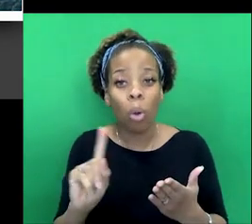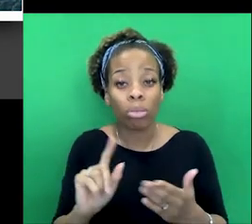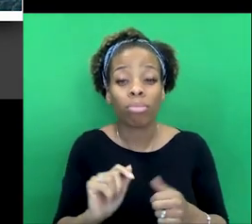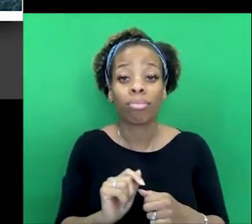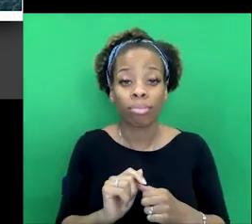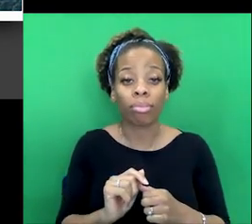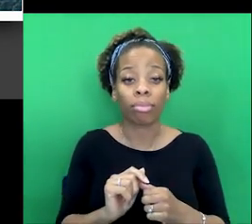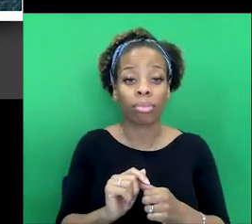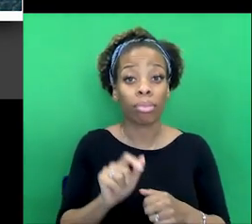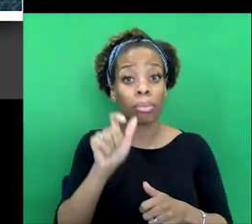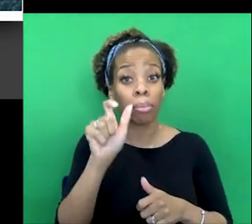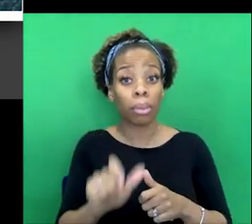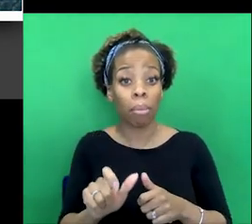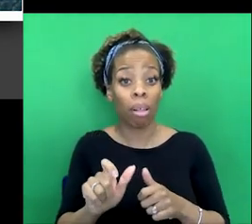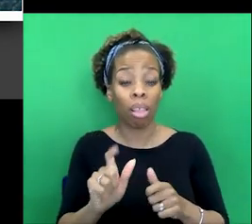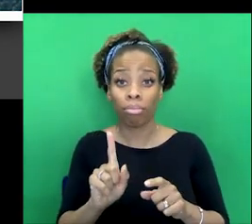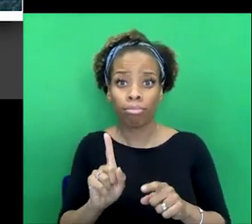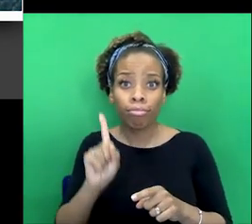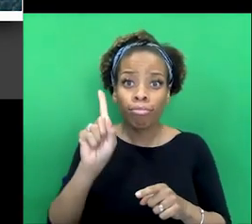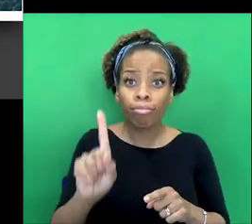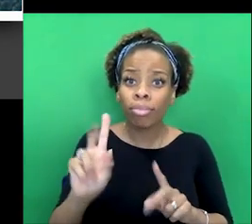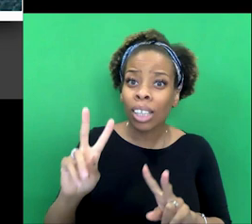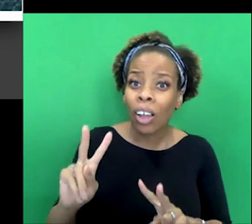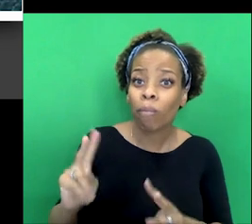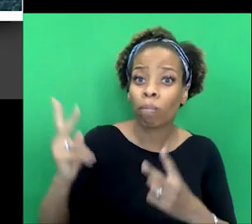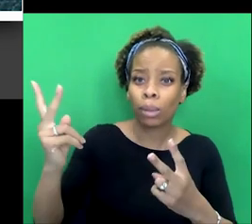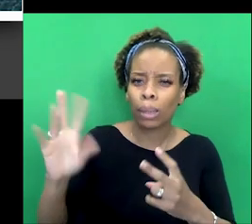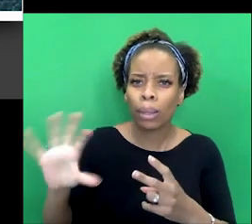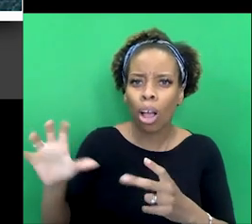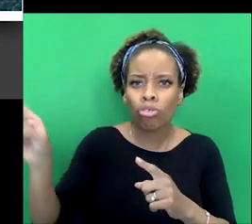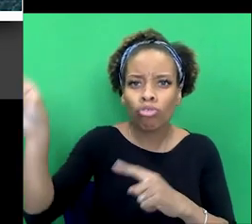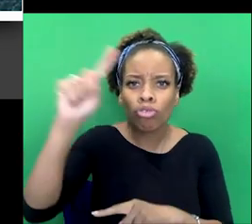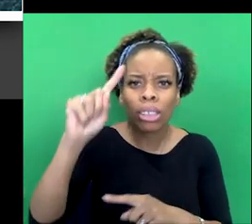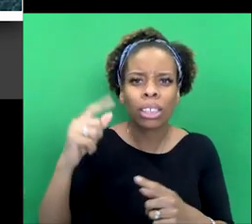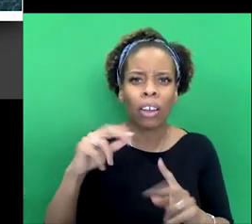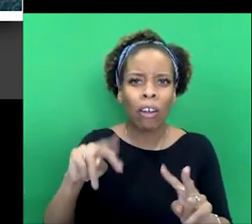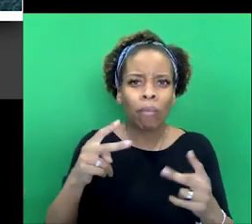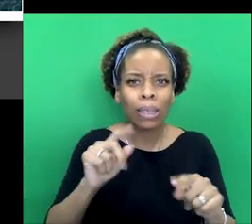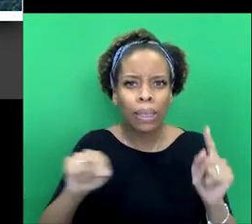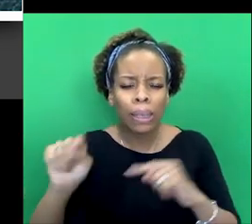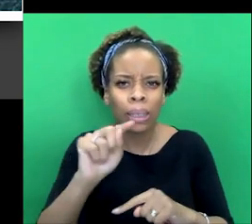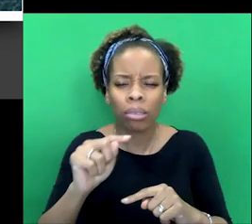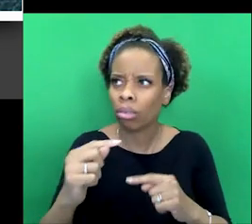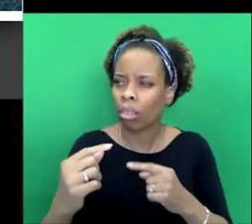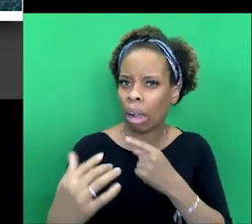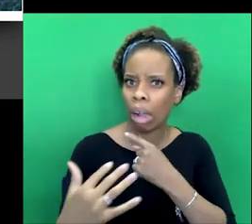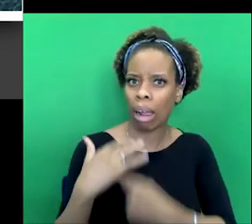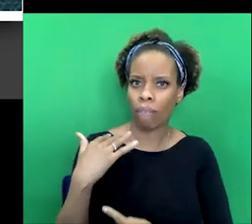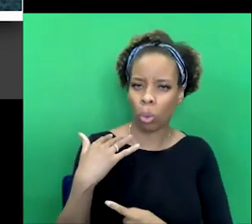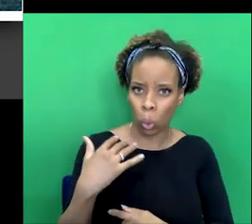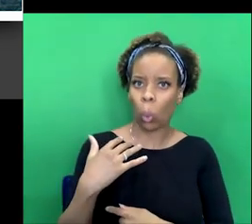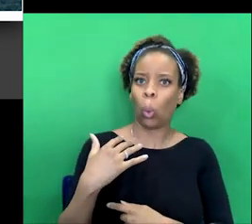visit the imperial outposts and become in some way tainted by them. They,